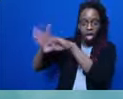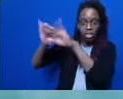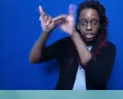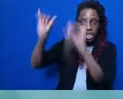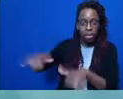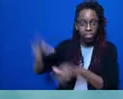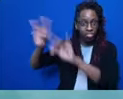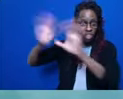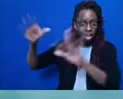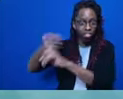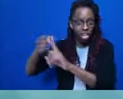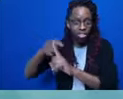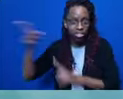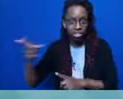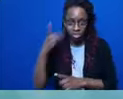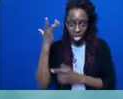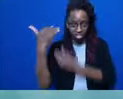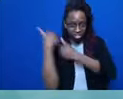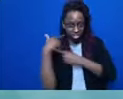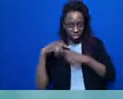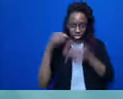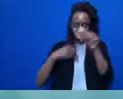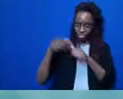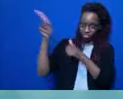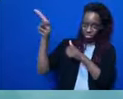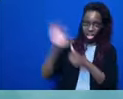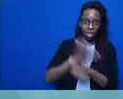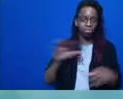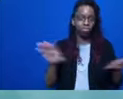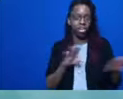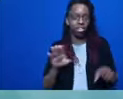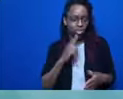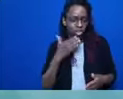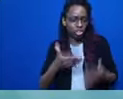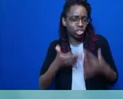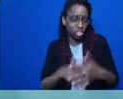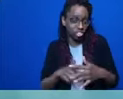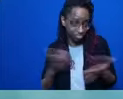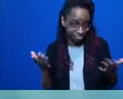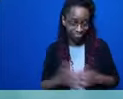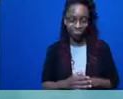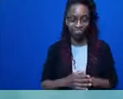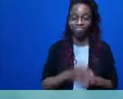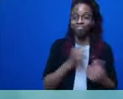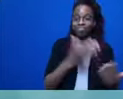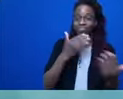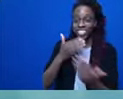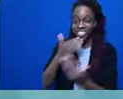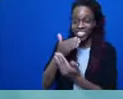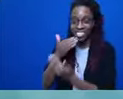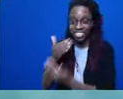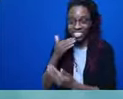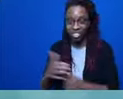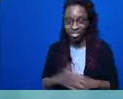is a really good way to start. So thank you, everybody, for going through this with me.